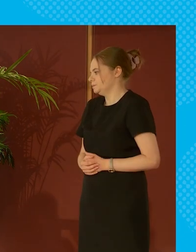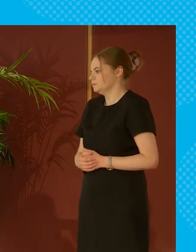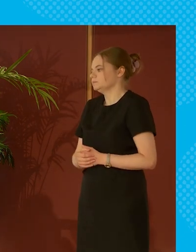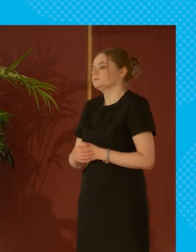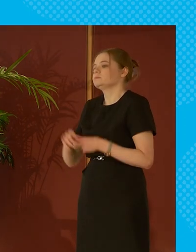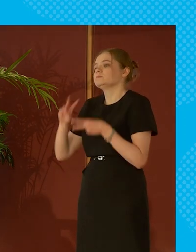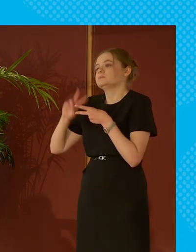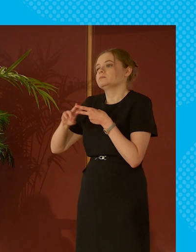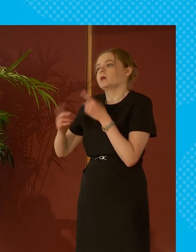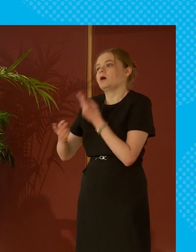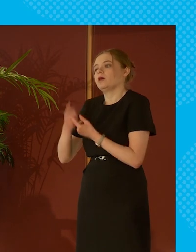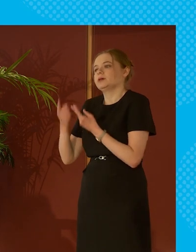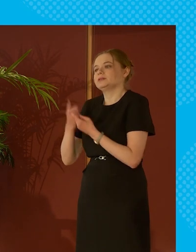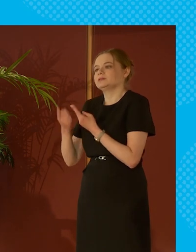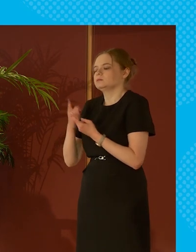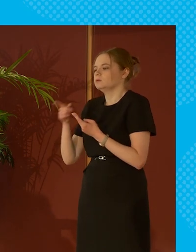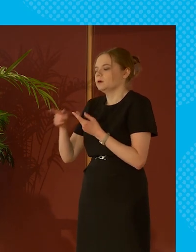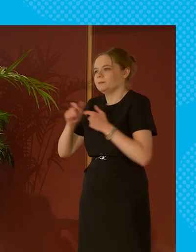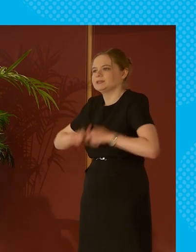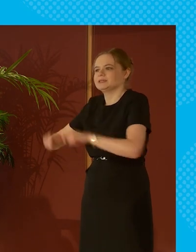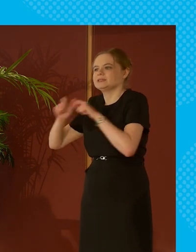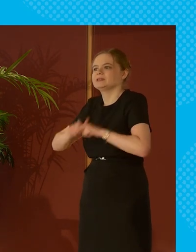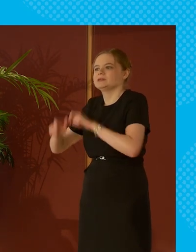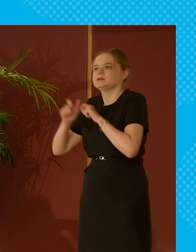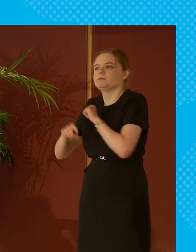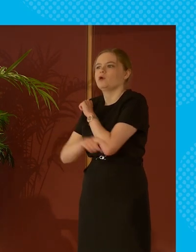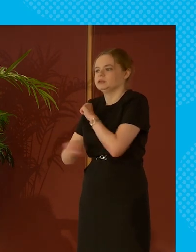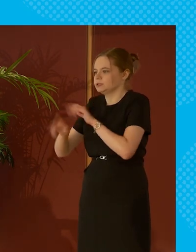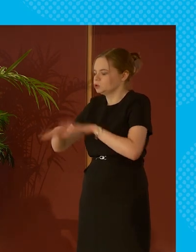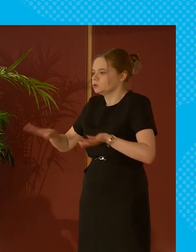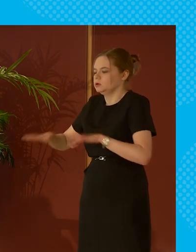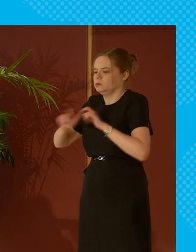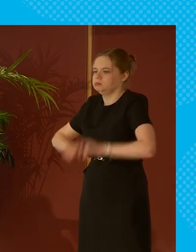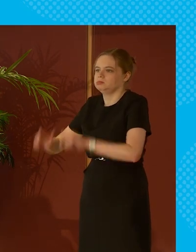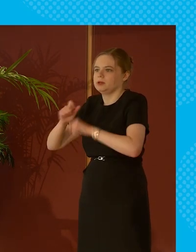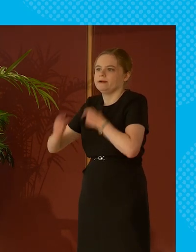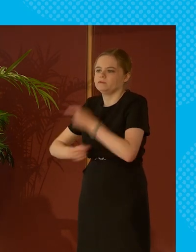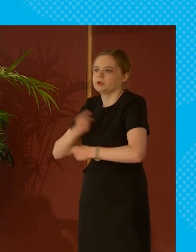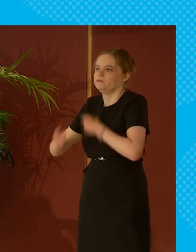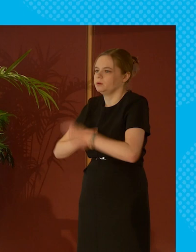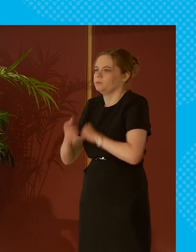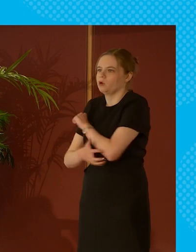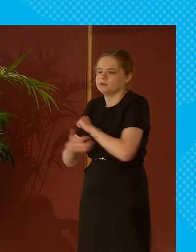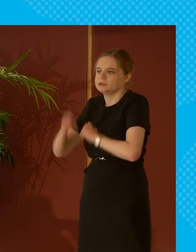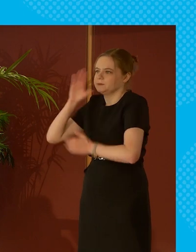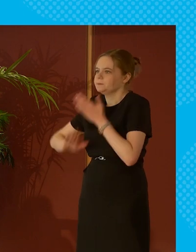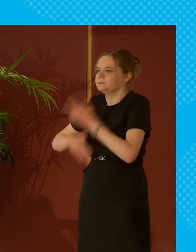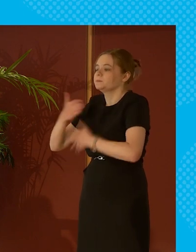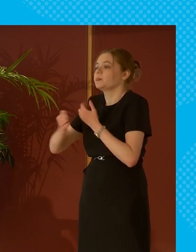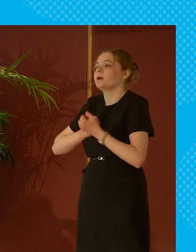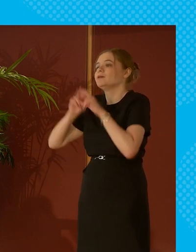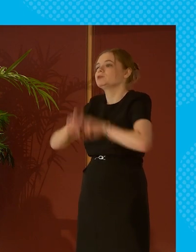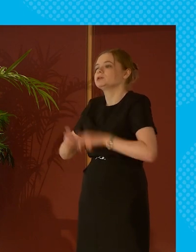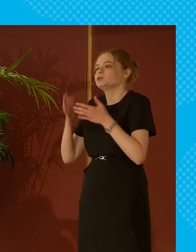things we also measure in Scotland is persistent poverty, those children that are living in poverty year after year after year. My research